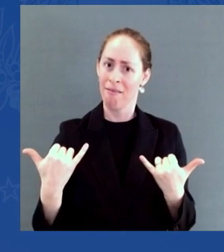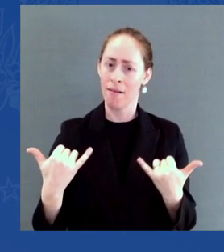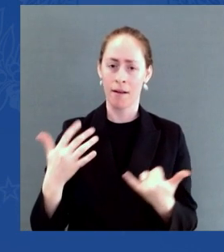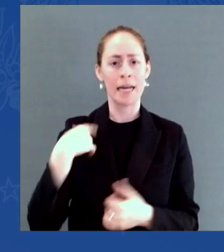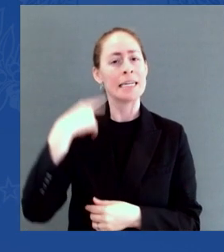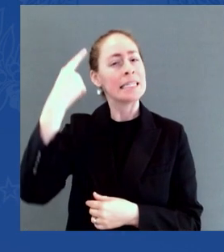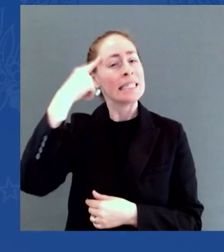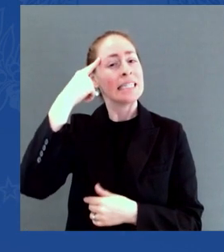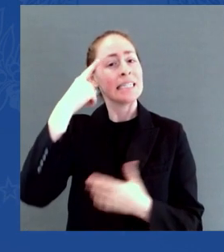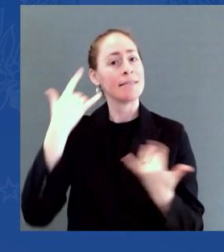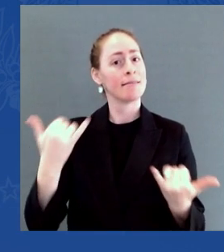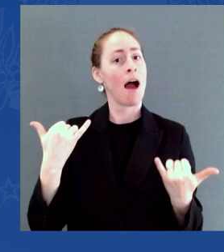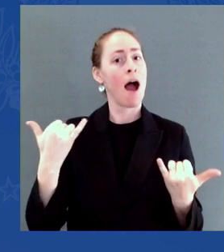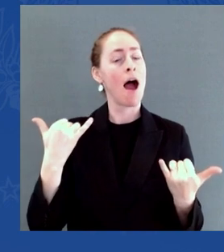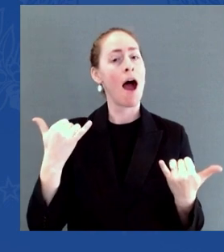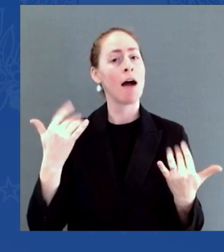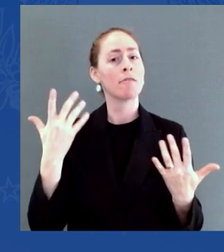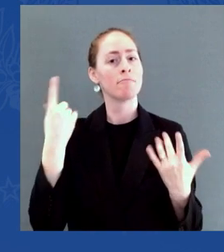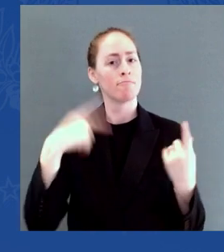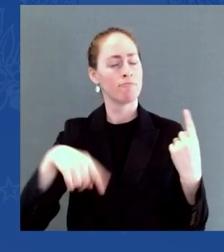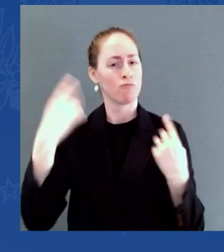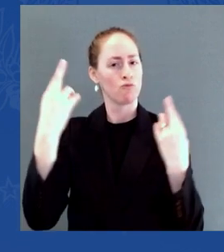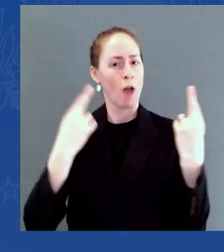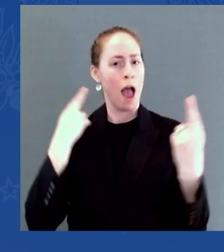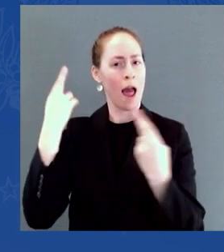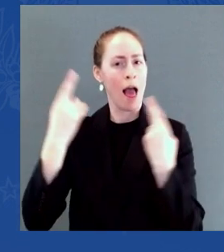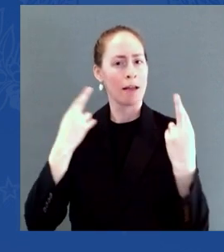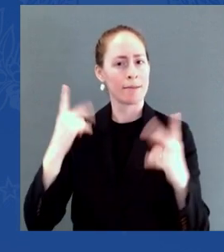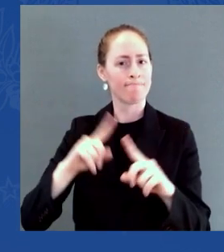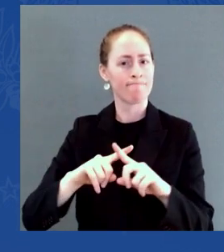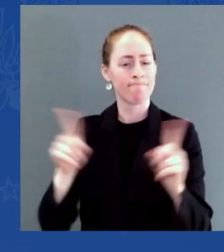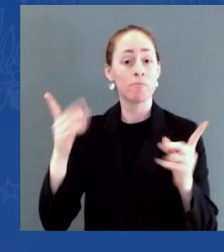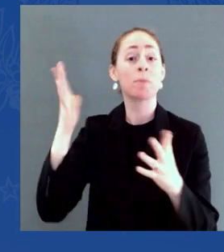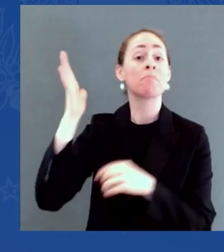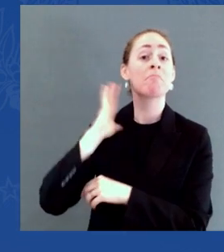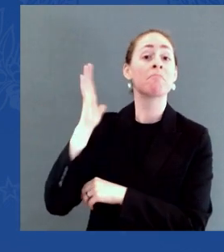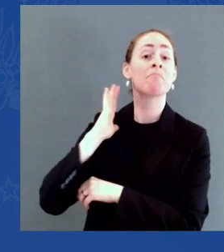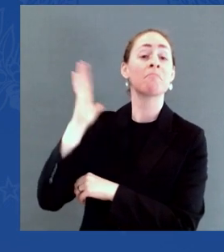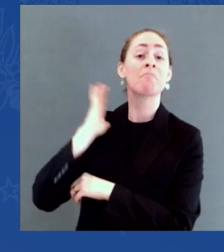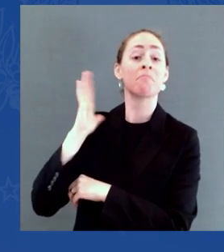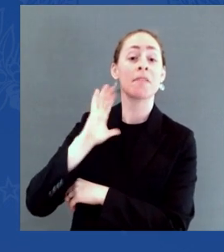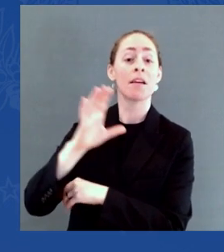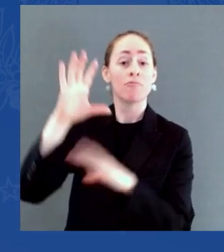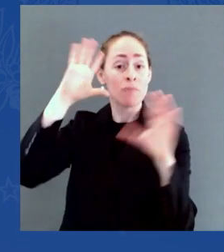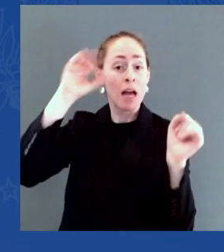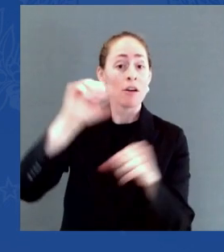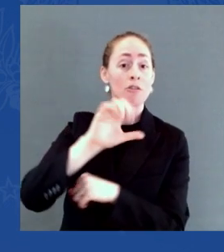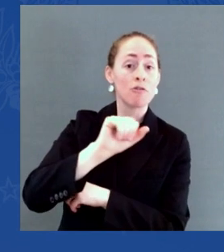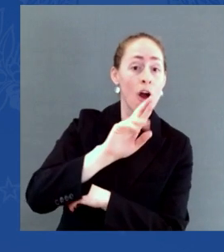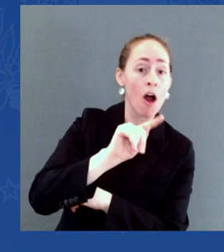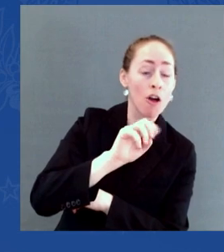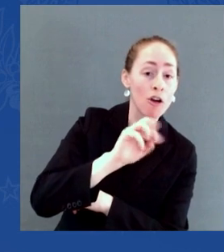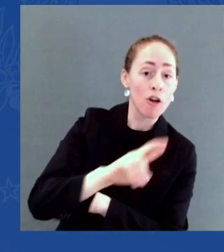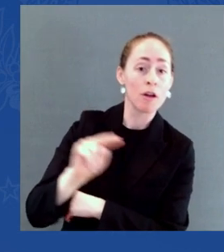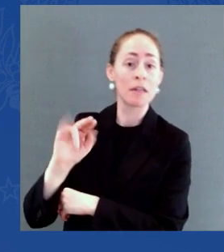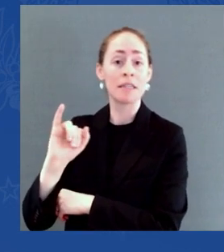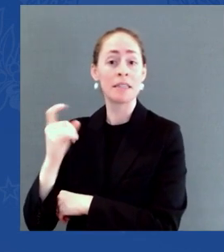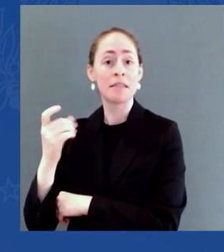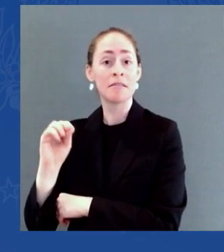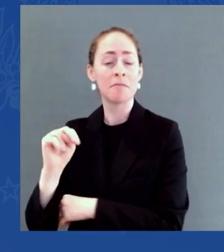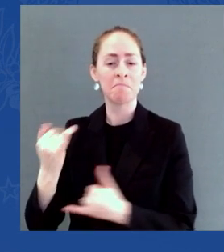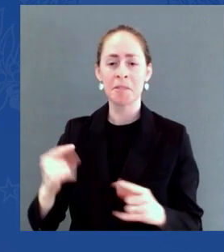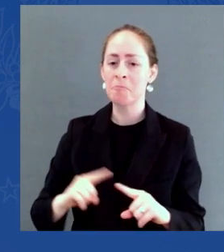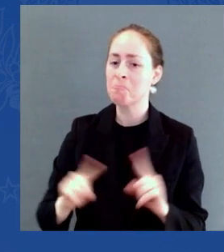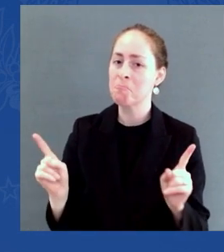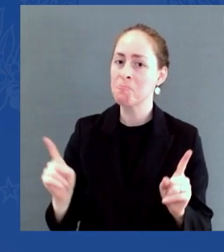President, a quick question on testing and performance. The Meadows has written a book revealing that President Trump tested positive for COVID in a days before your first